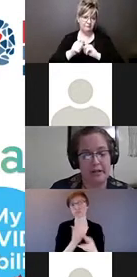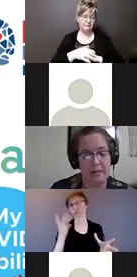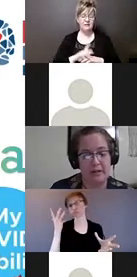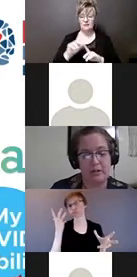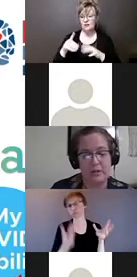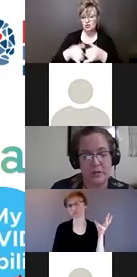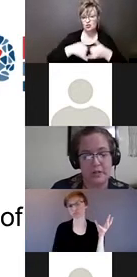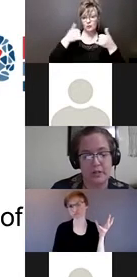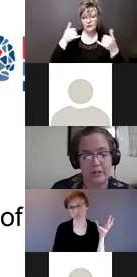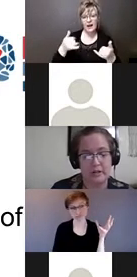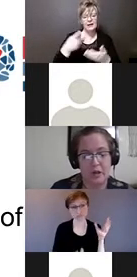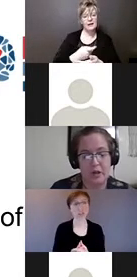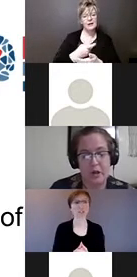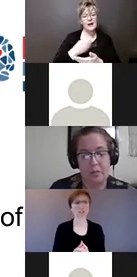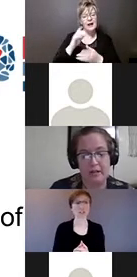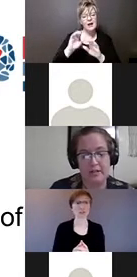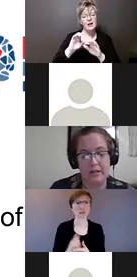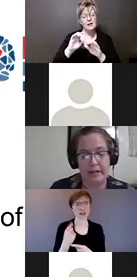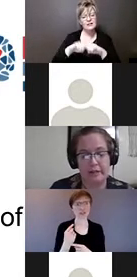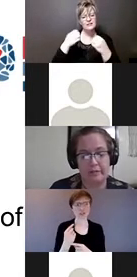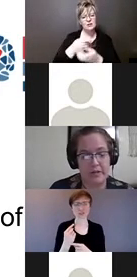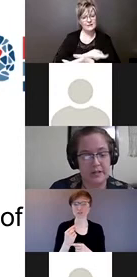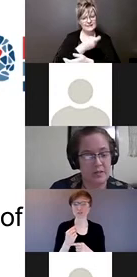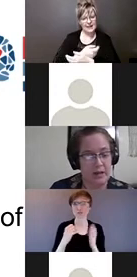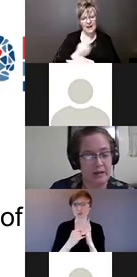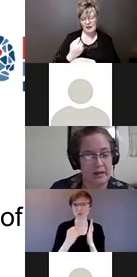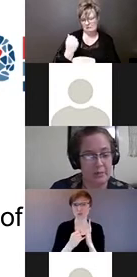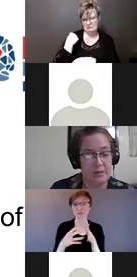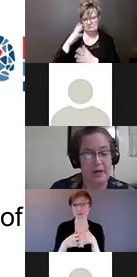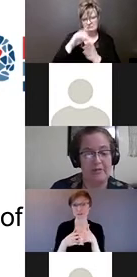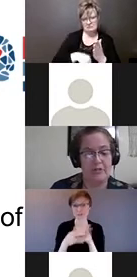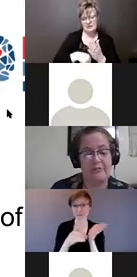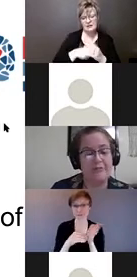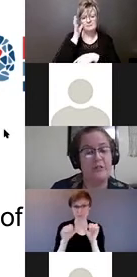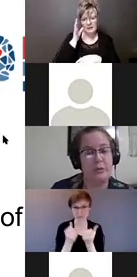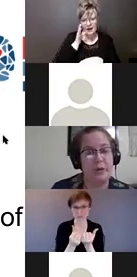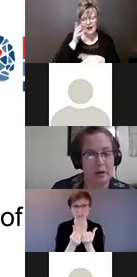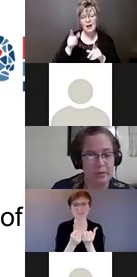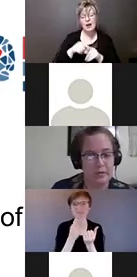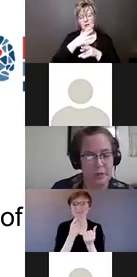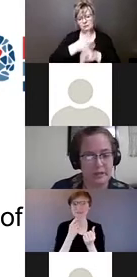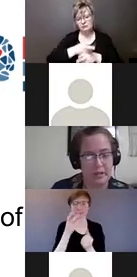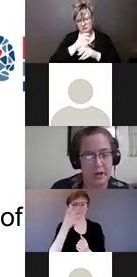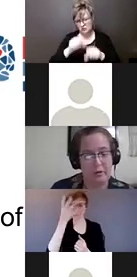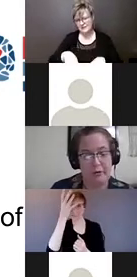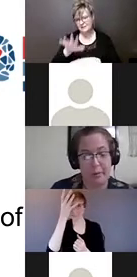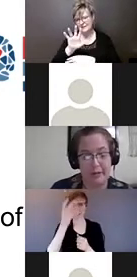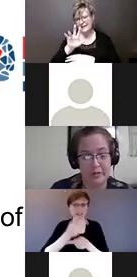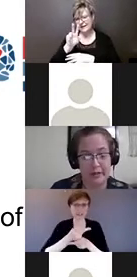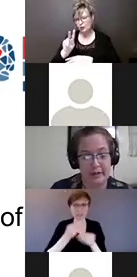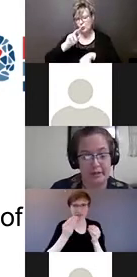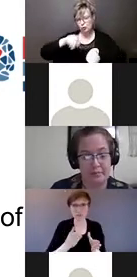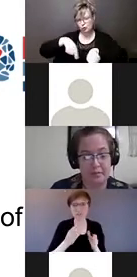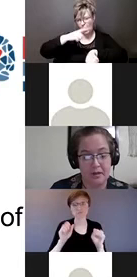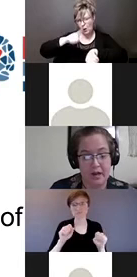American Medical Association, parents and caregivers can spend up to an average of 52 hours a week performing